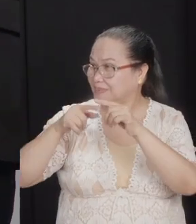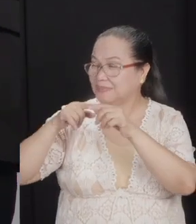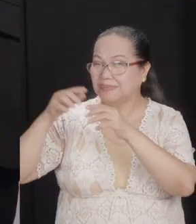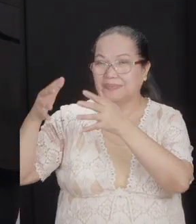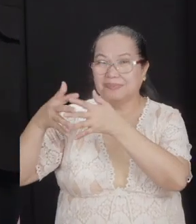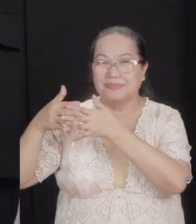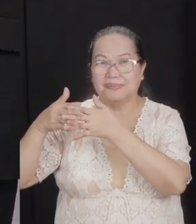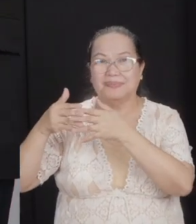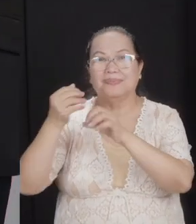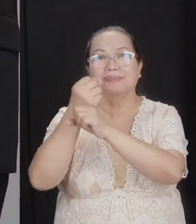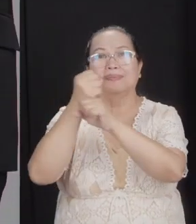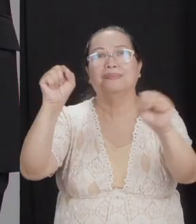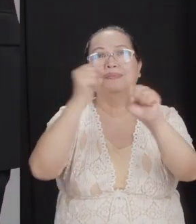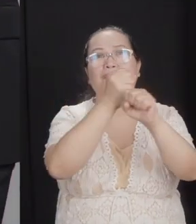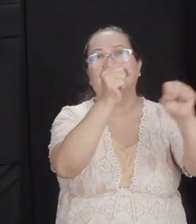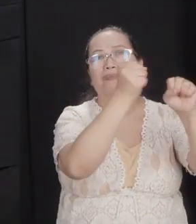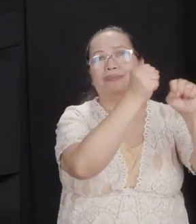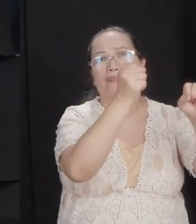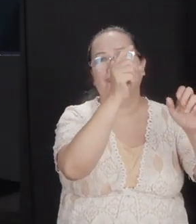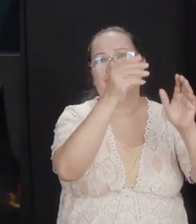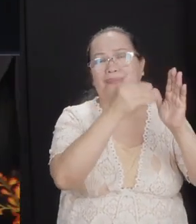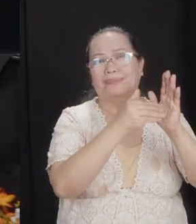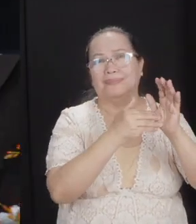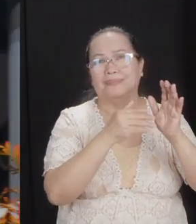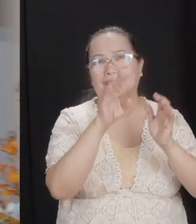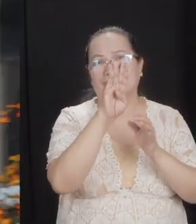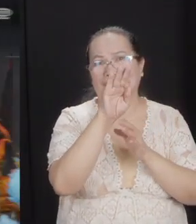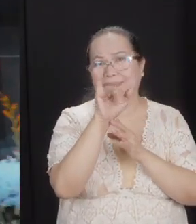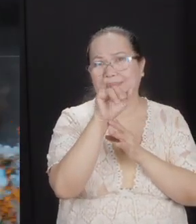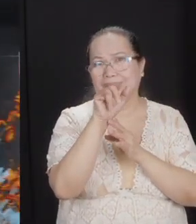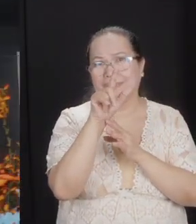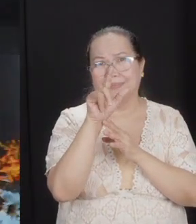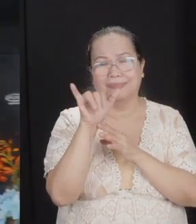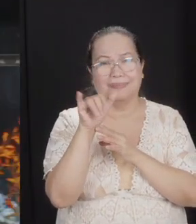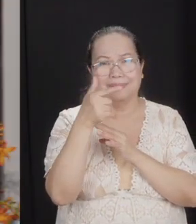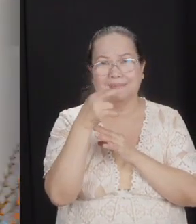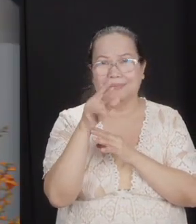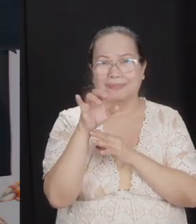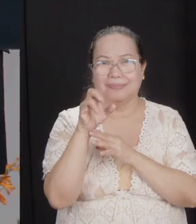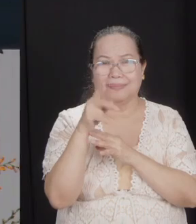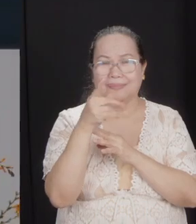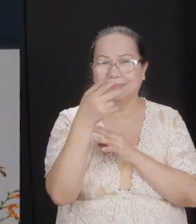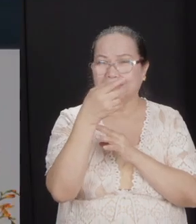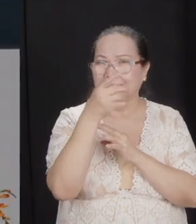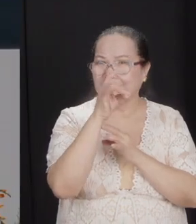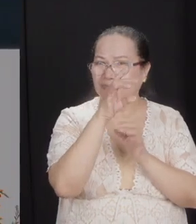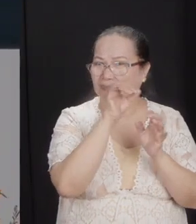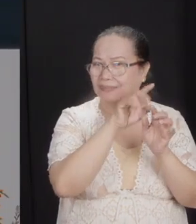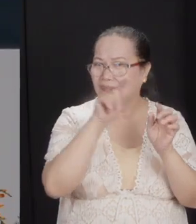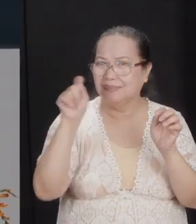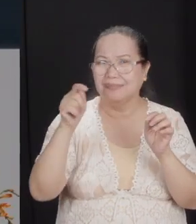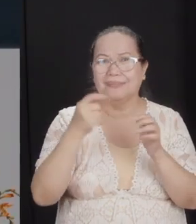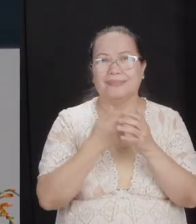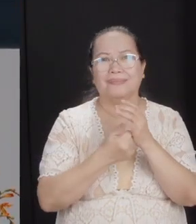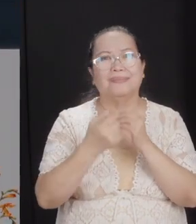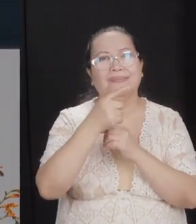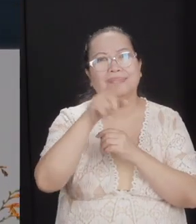thousands of people. Imagine Billy Graham transported through the 18th century. That was each of them.